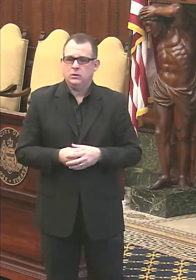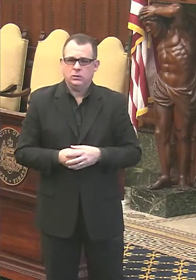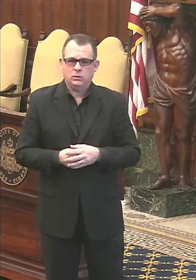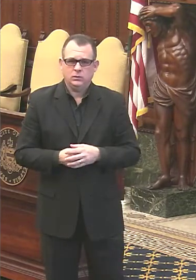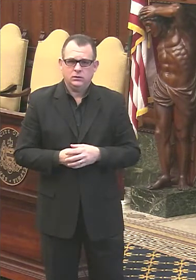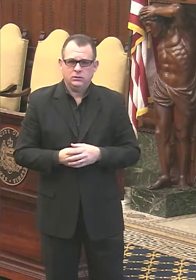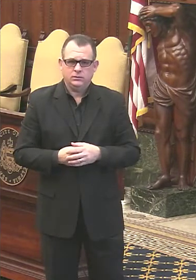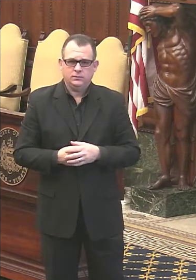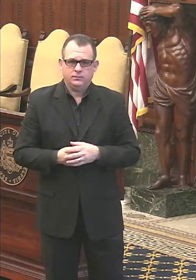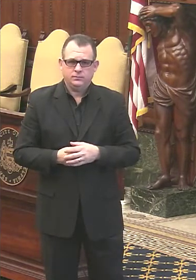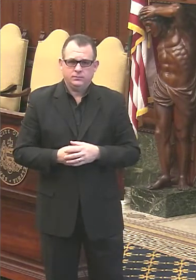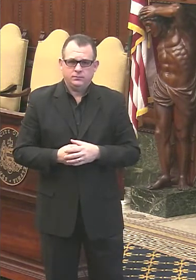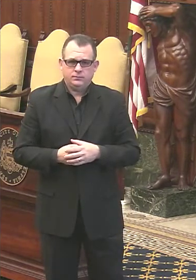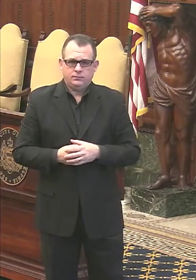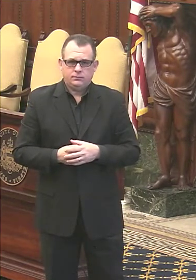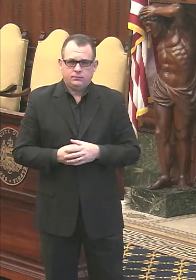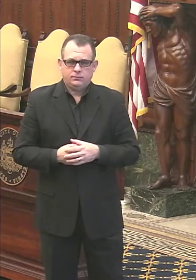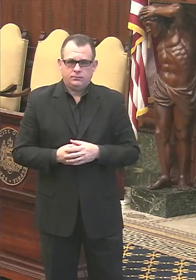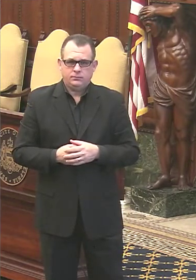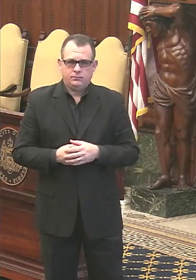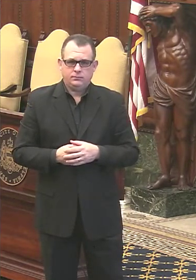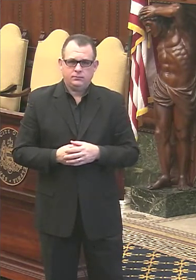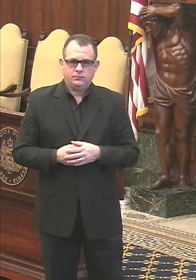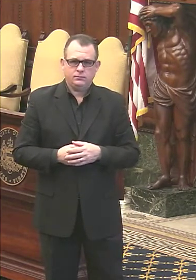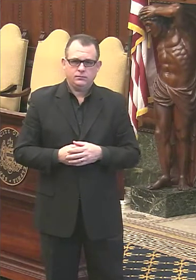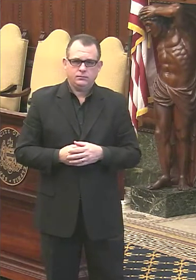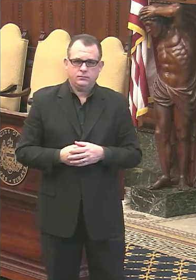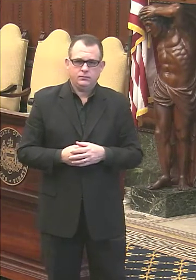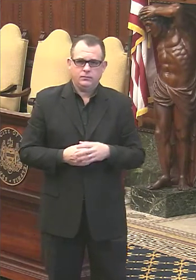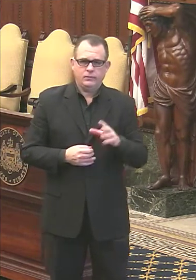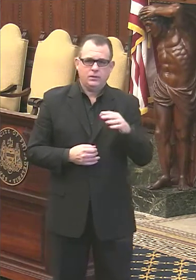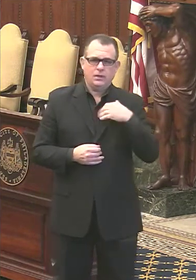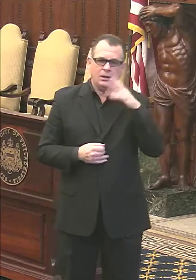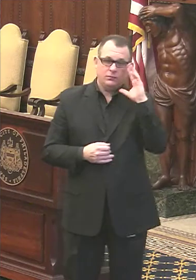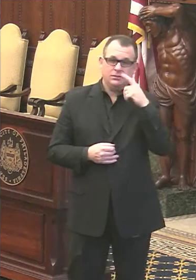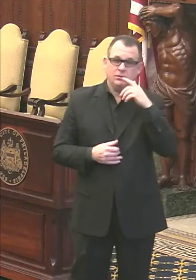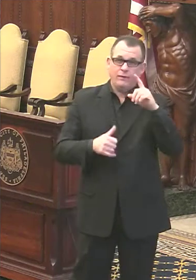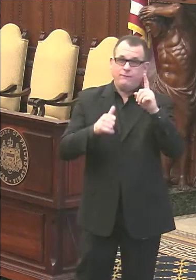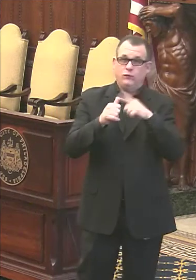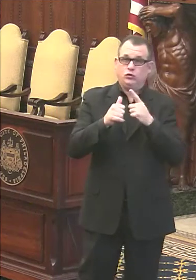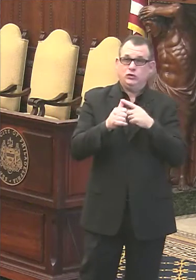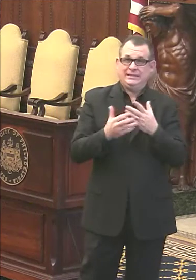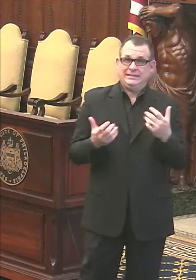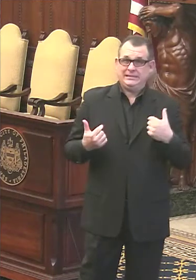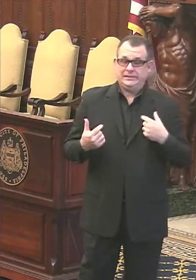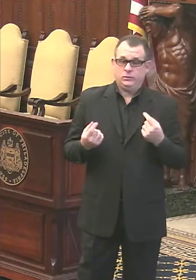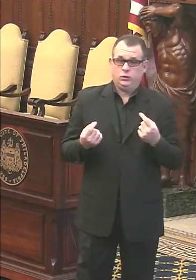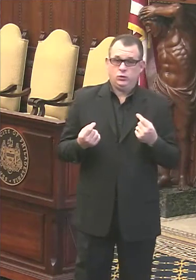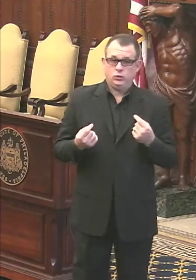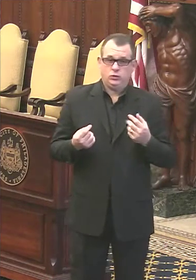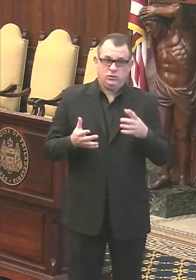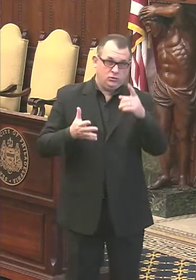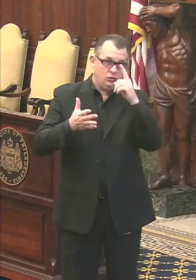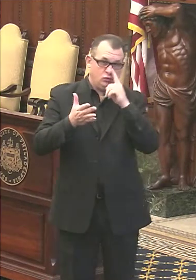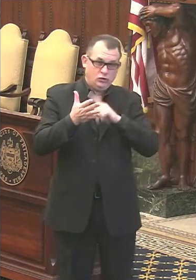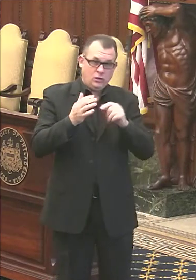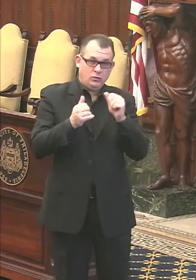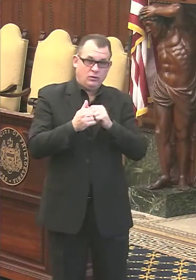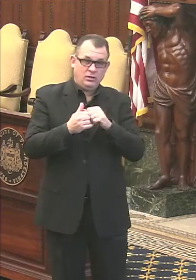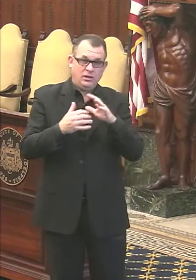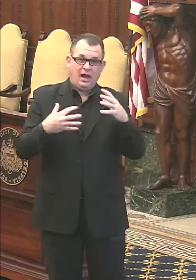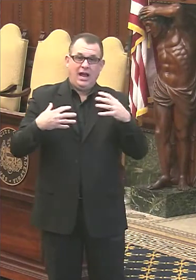vaccination? So I would say that the first thing would be to check with, uh, their healthcare